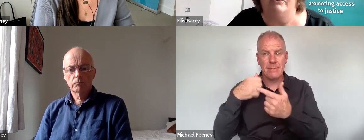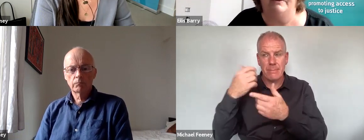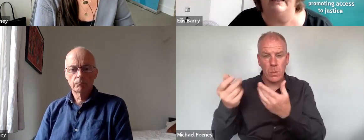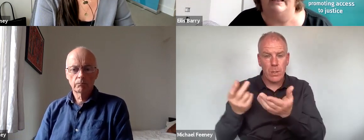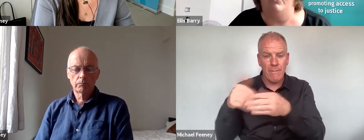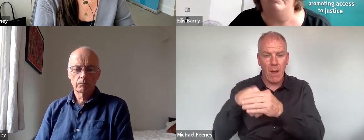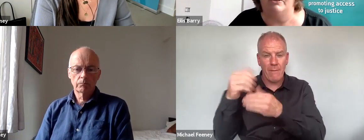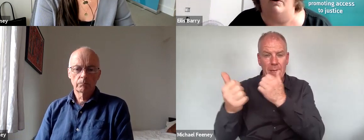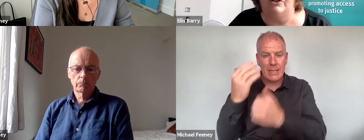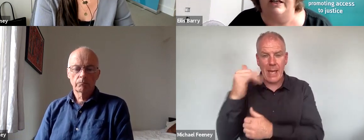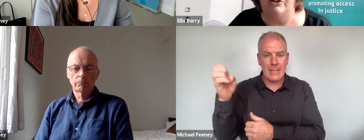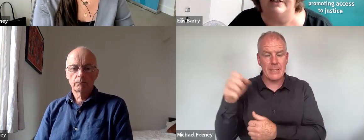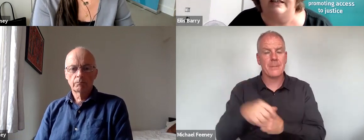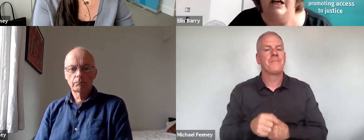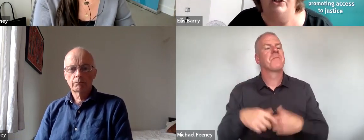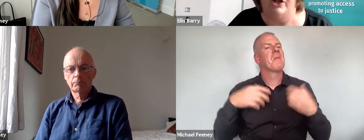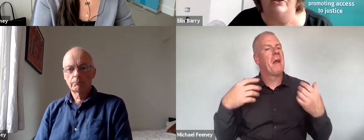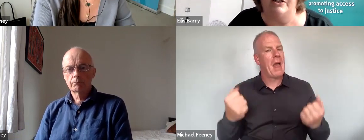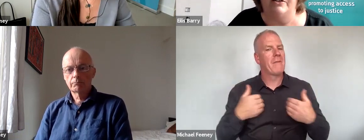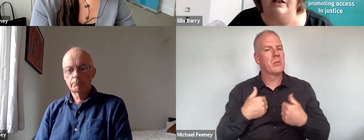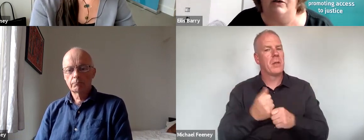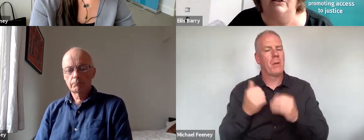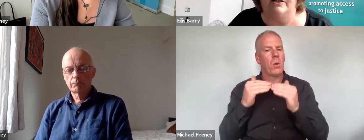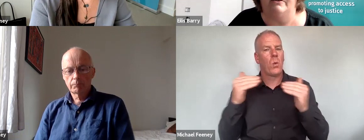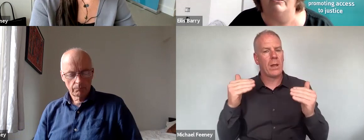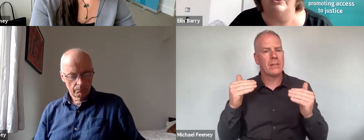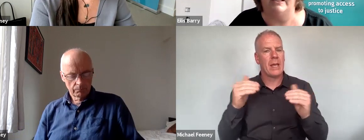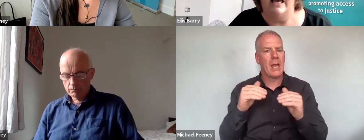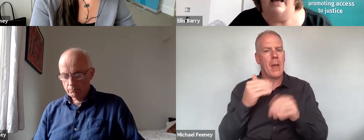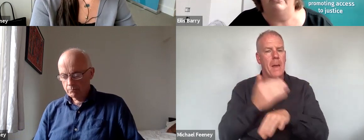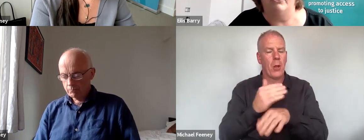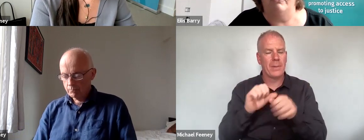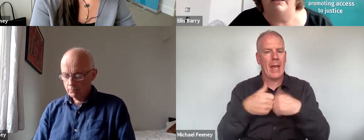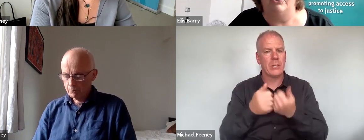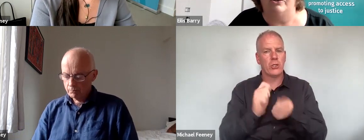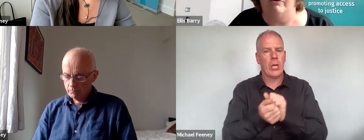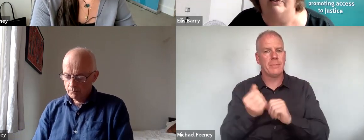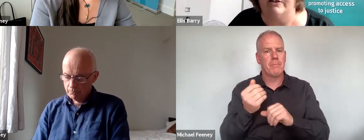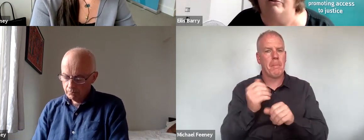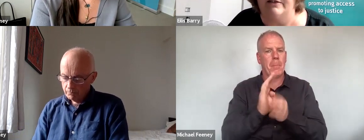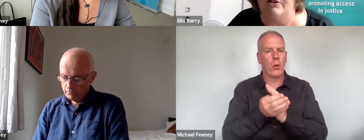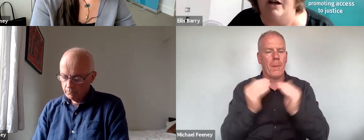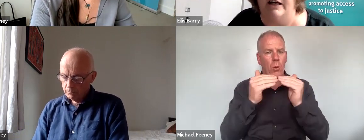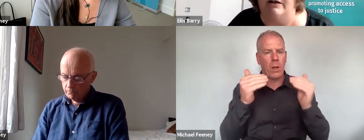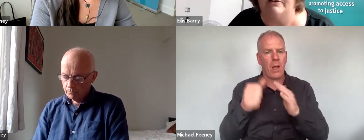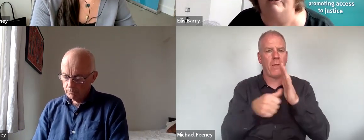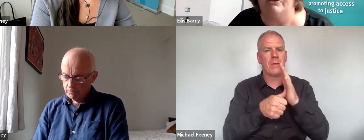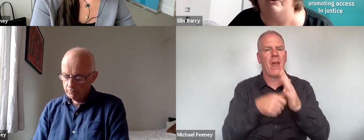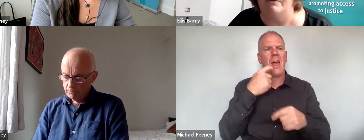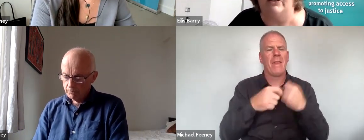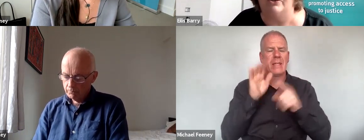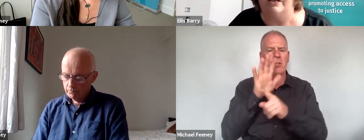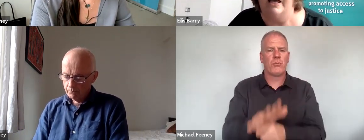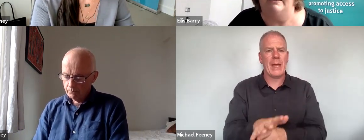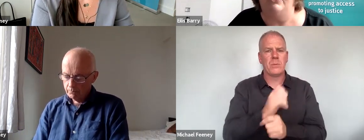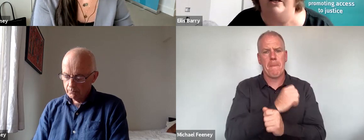concern when the Employment Equality Agency changed into the Equality Authority and the discrimination grounds increased to nine grounds of